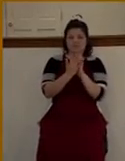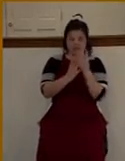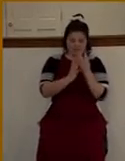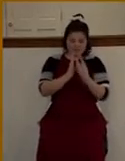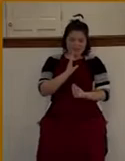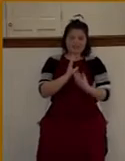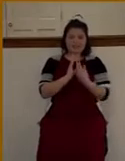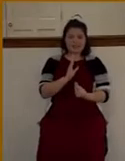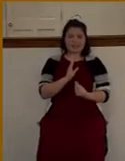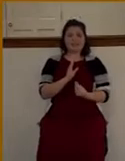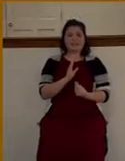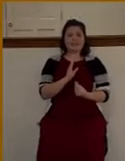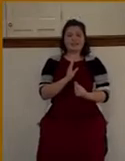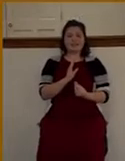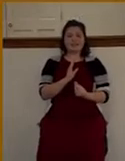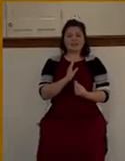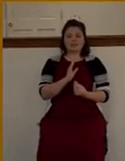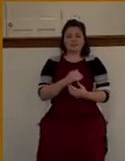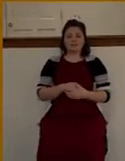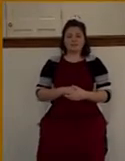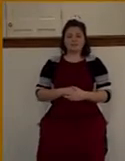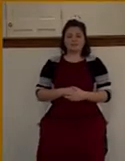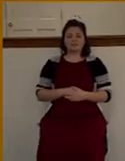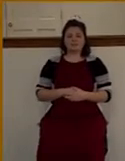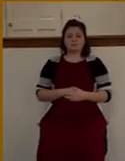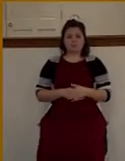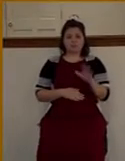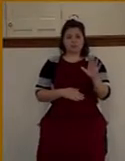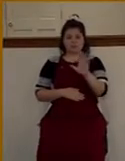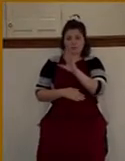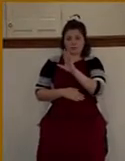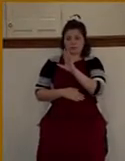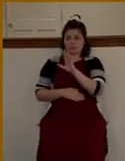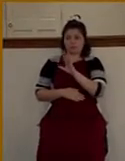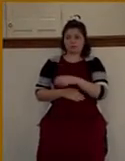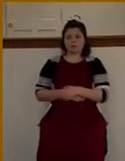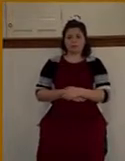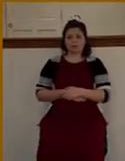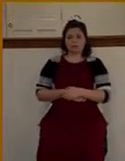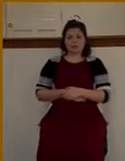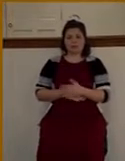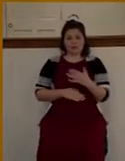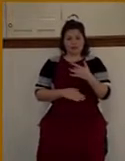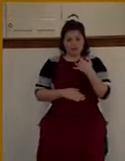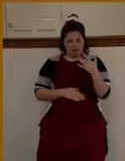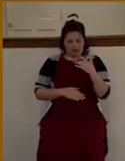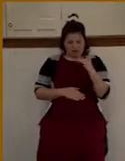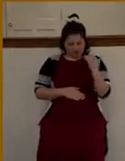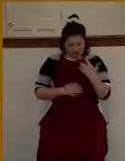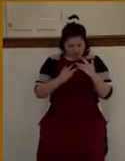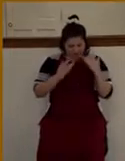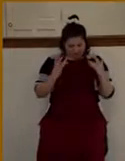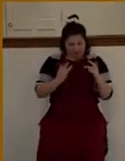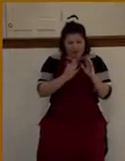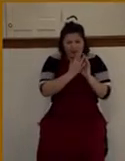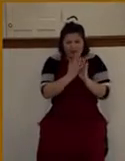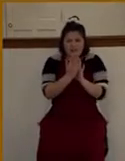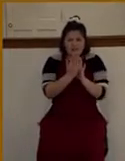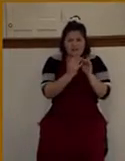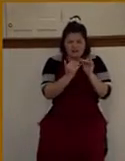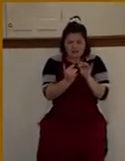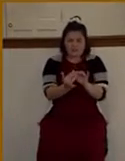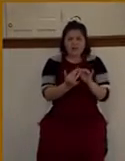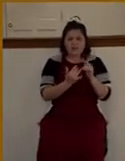has eternal life. Is that your condition this morning? Is there a restlessness in your heart? He knew that there was